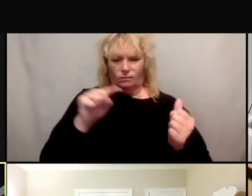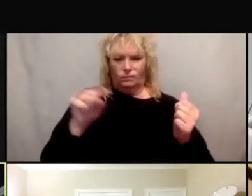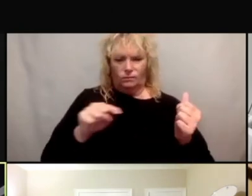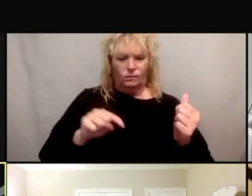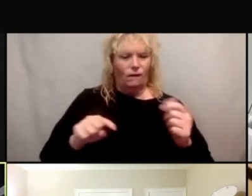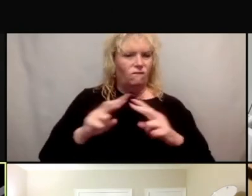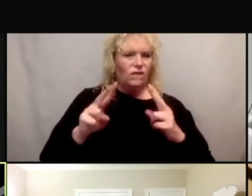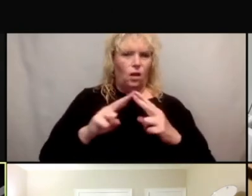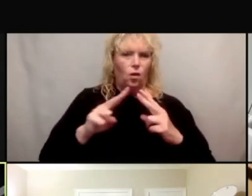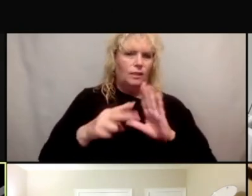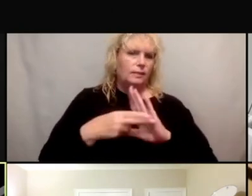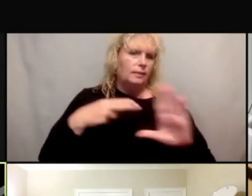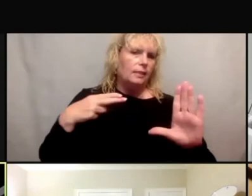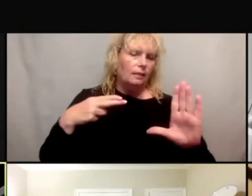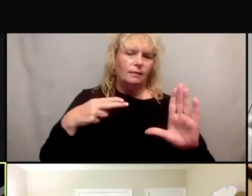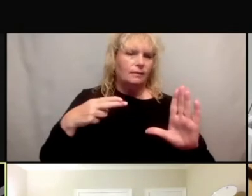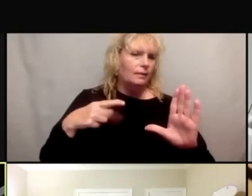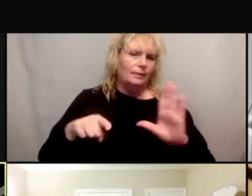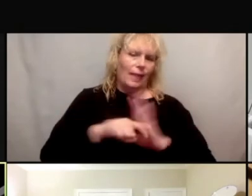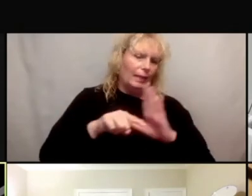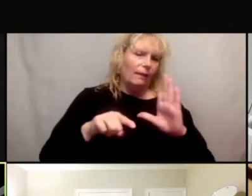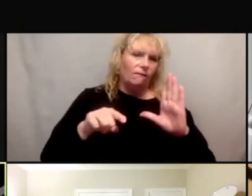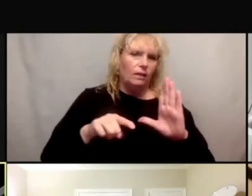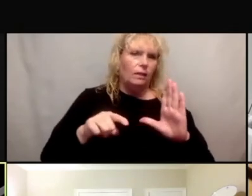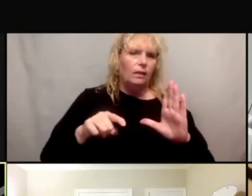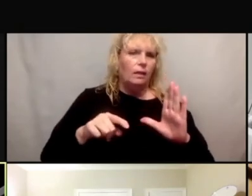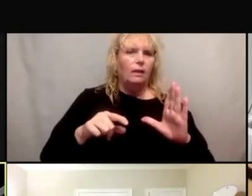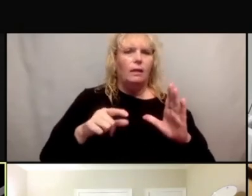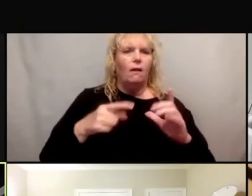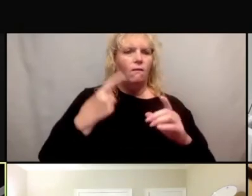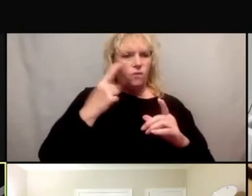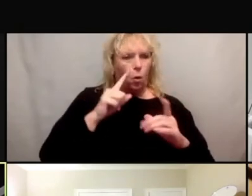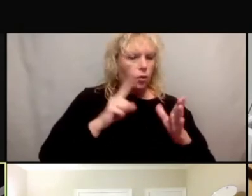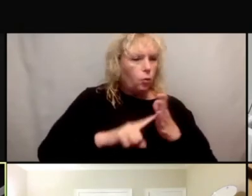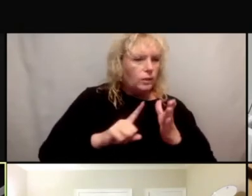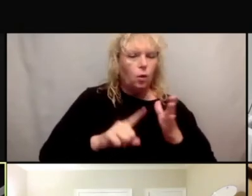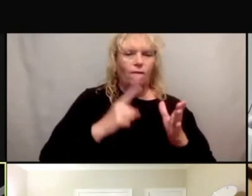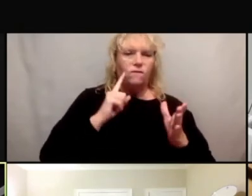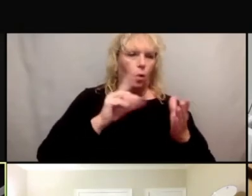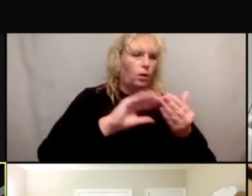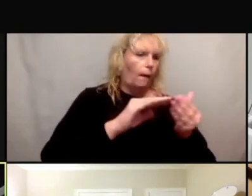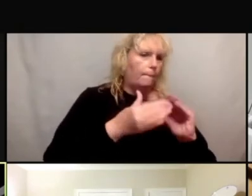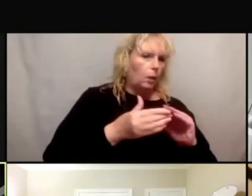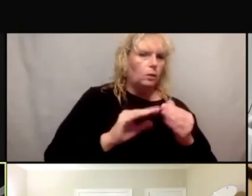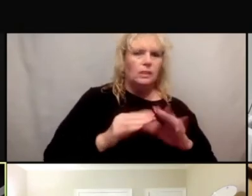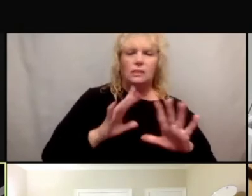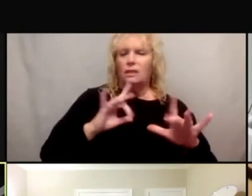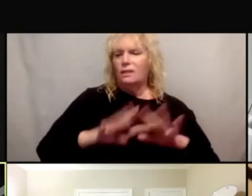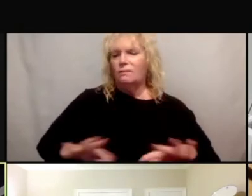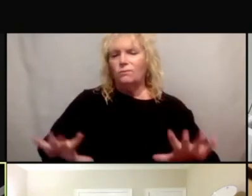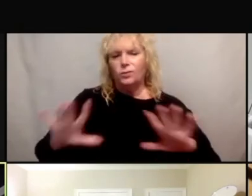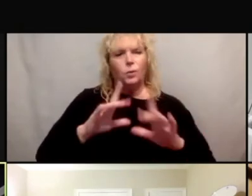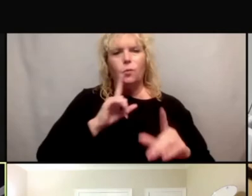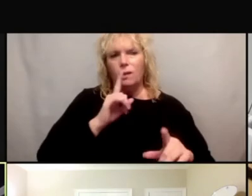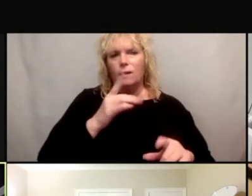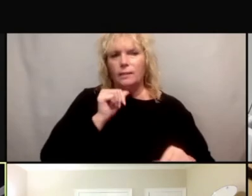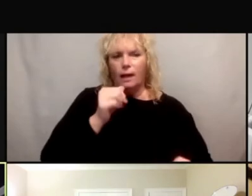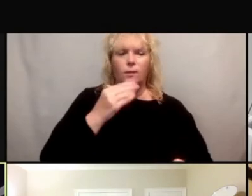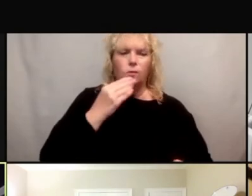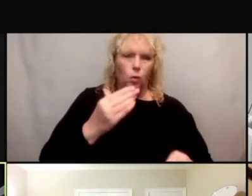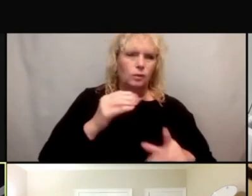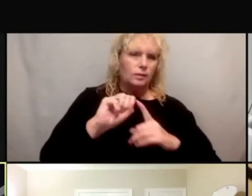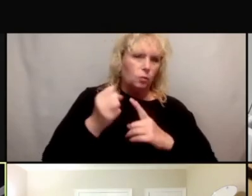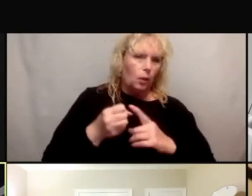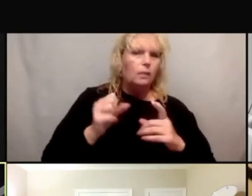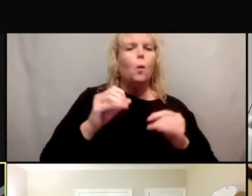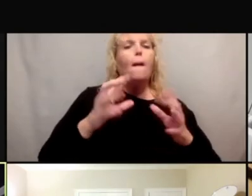stigmatizing ended up being negative for the research, for the community, for himself. It was just not really an ideal situation. So really, as much as